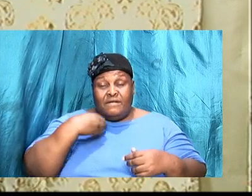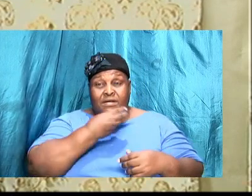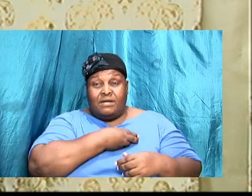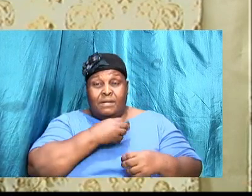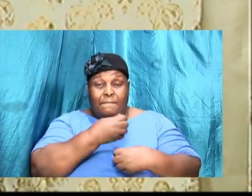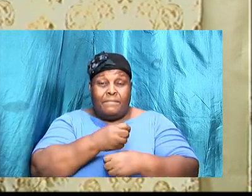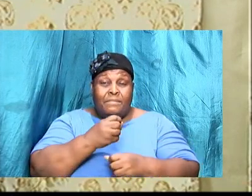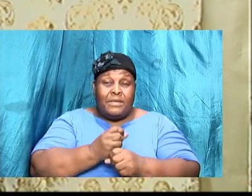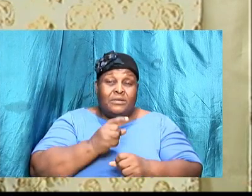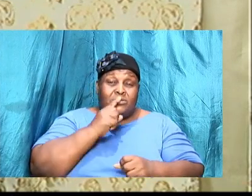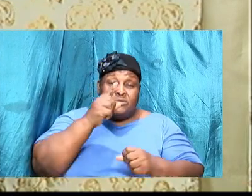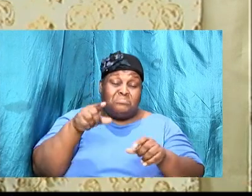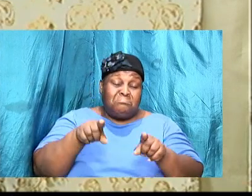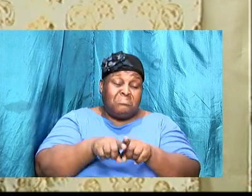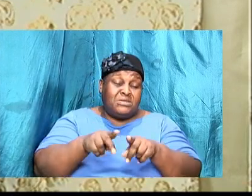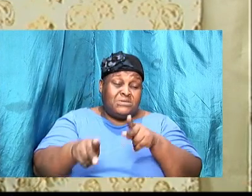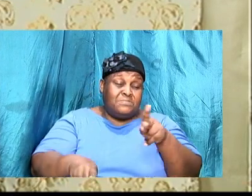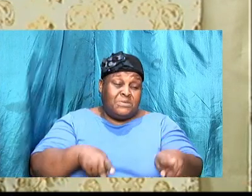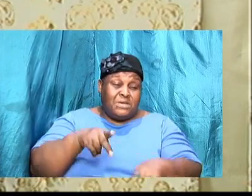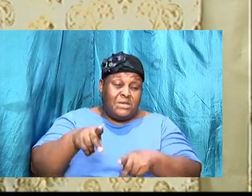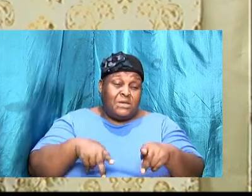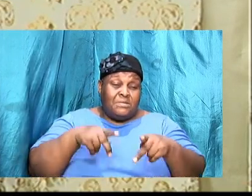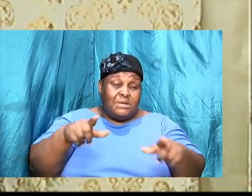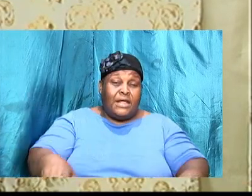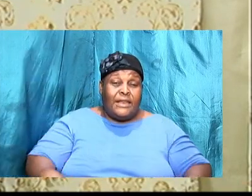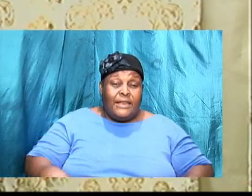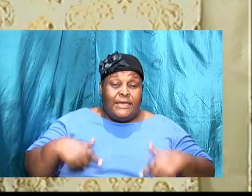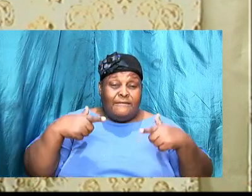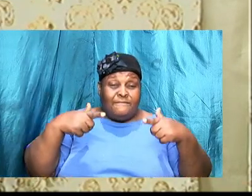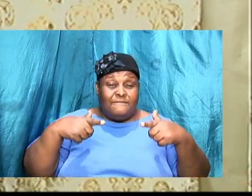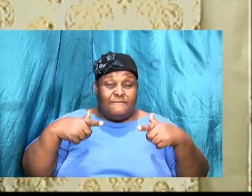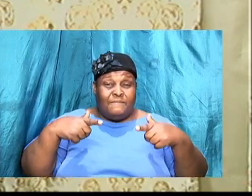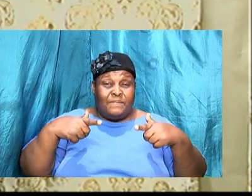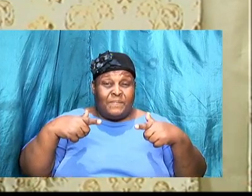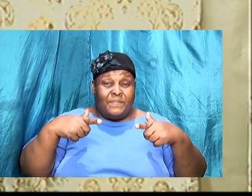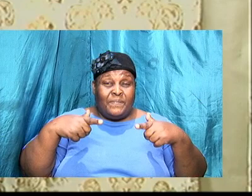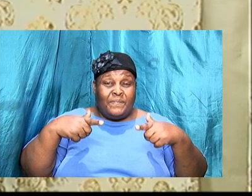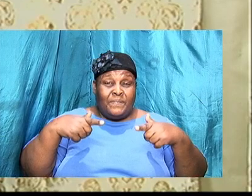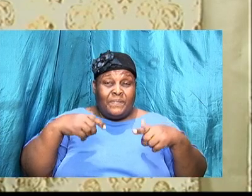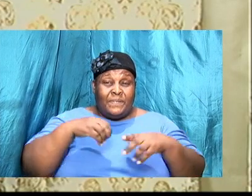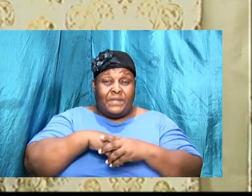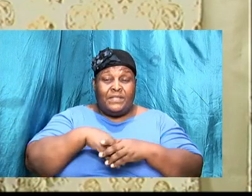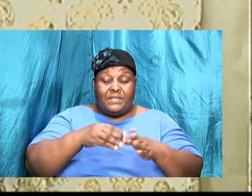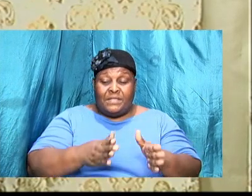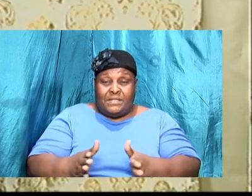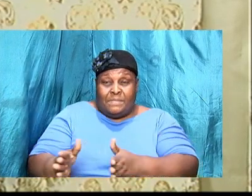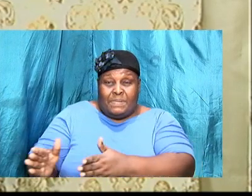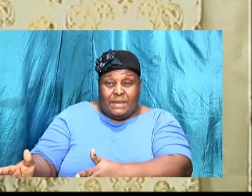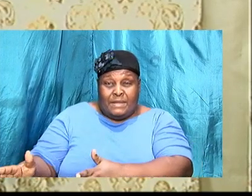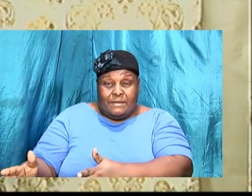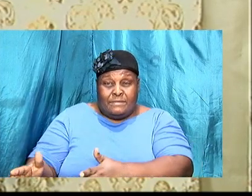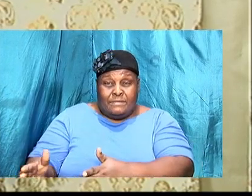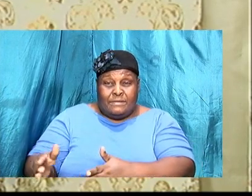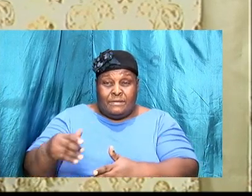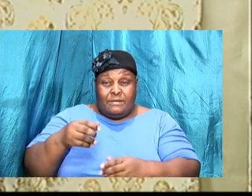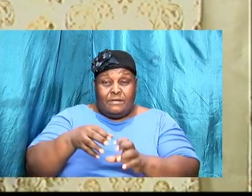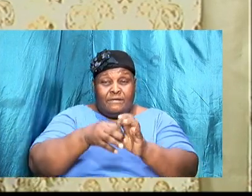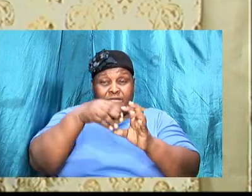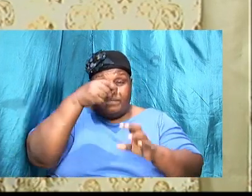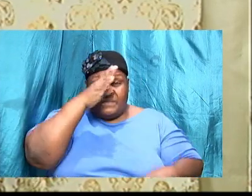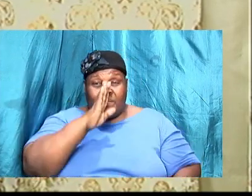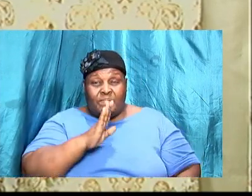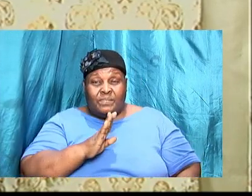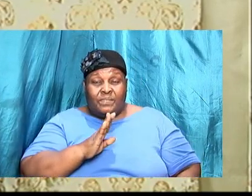individuals, we walk within this plan. Amen. And